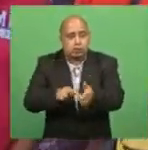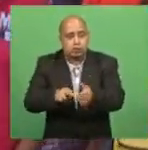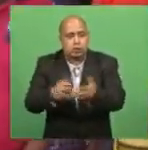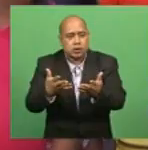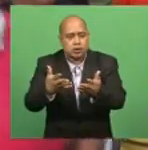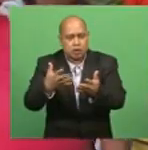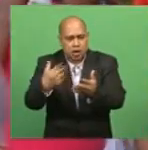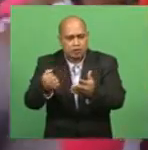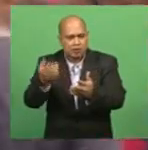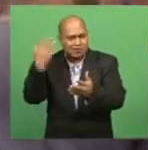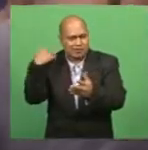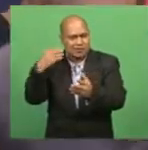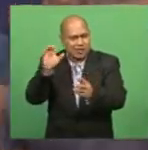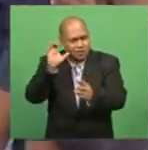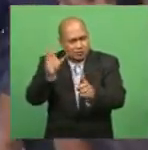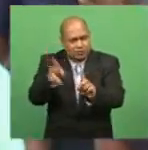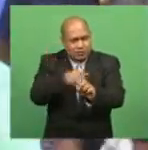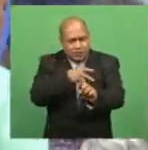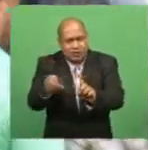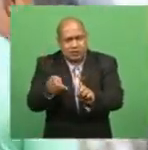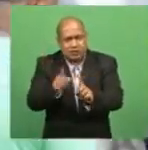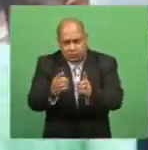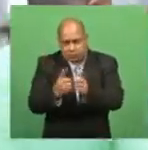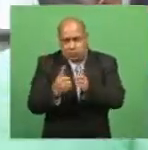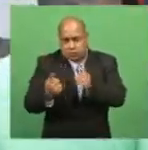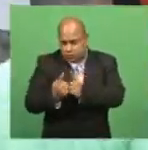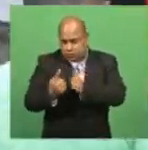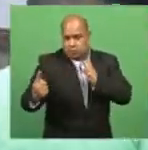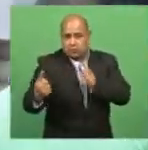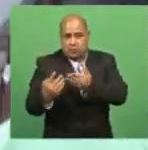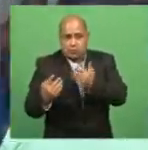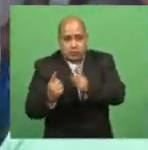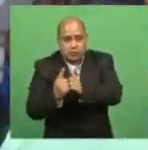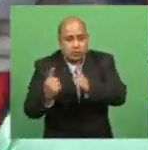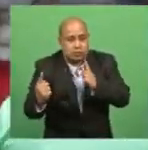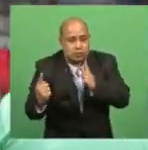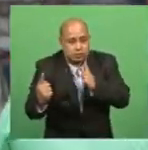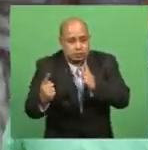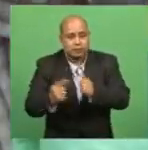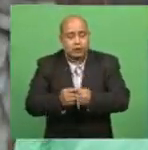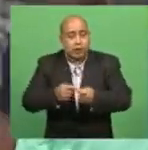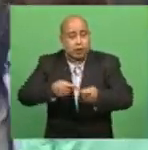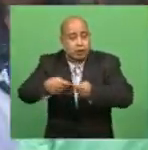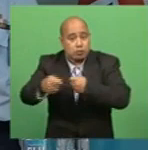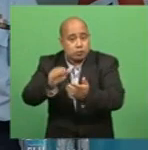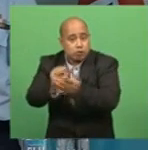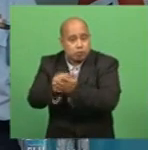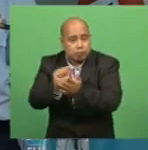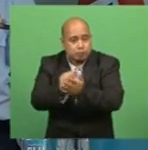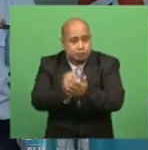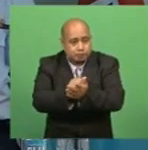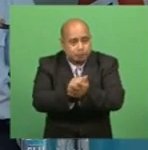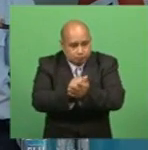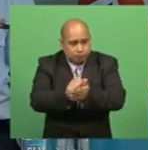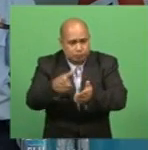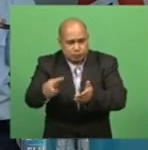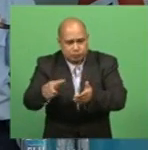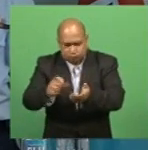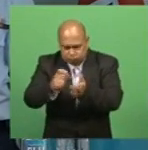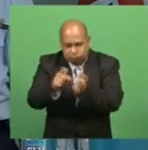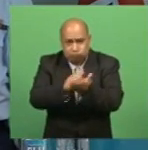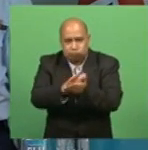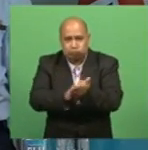physical distancing directives. Supermarkets, retailers and shops should have hand sanitizer available